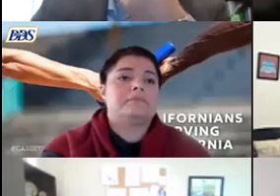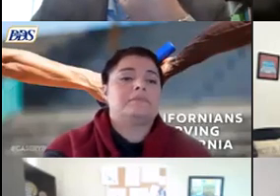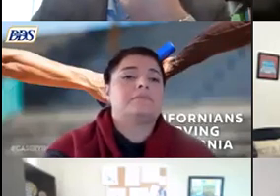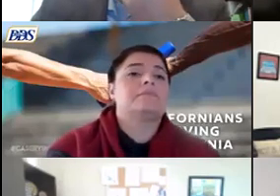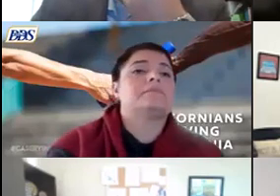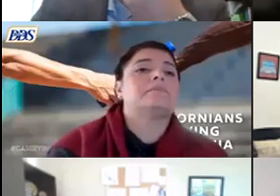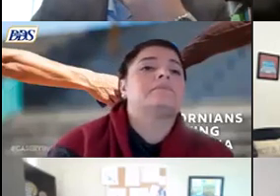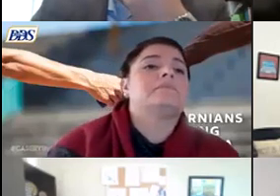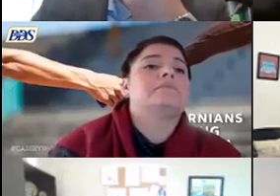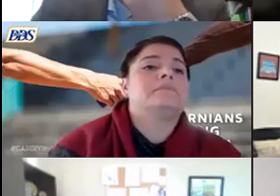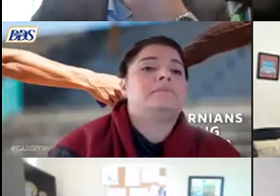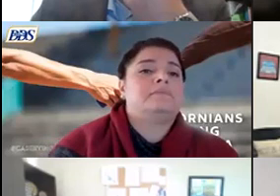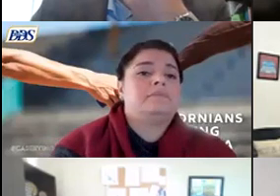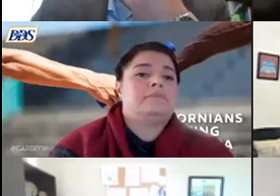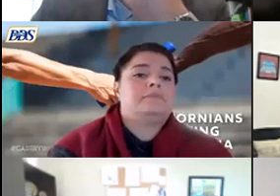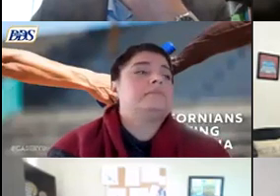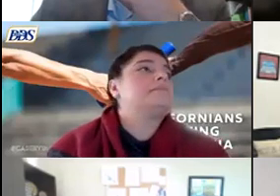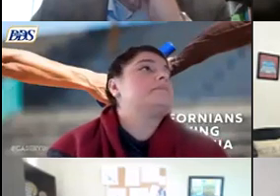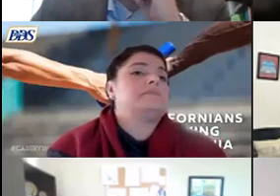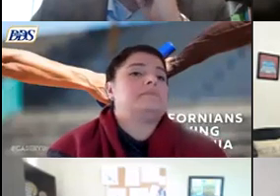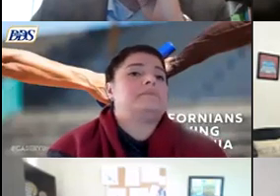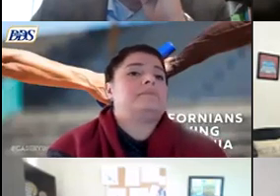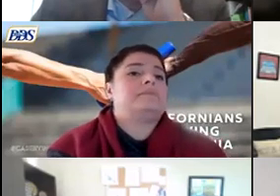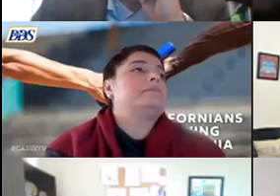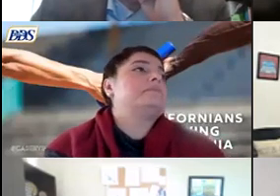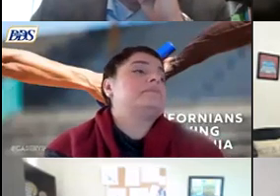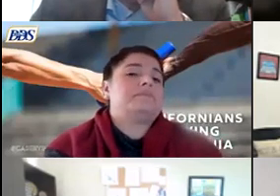each other. Thank you, Steve, for the feedback.